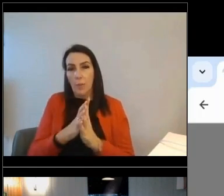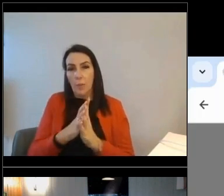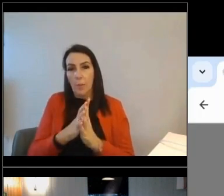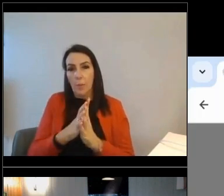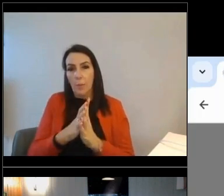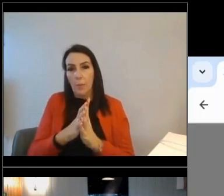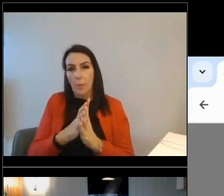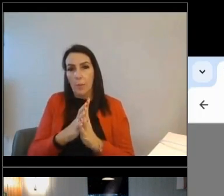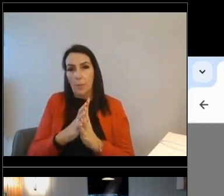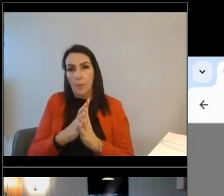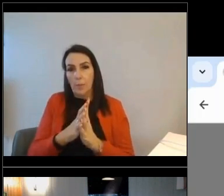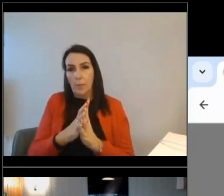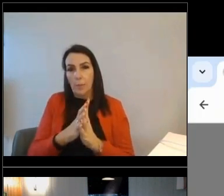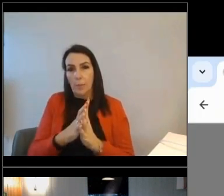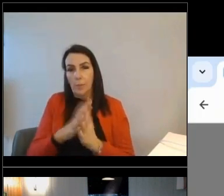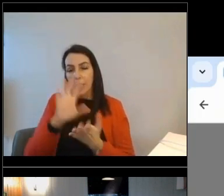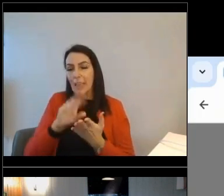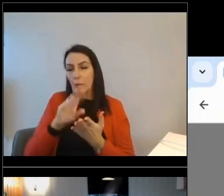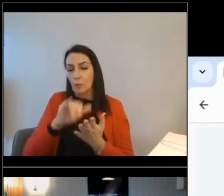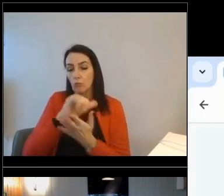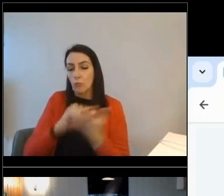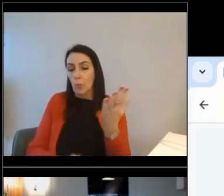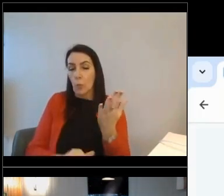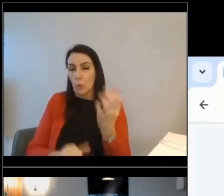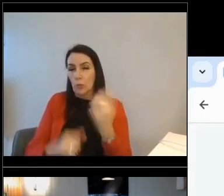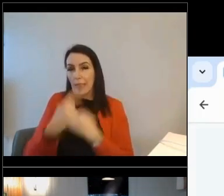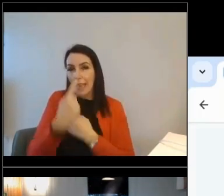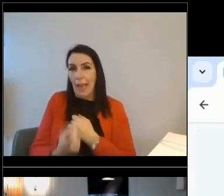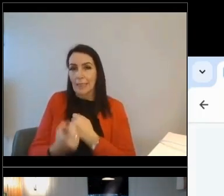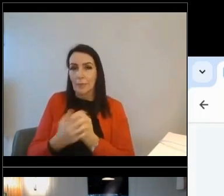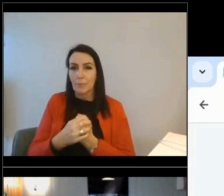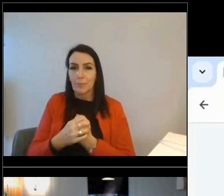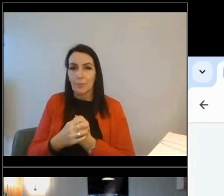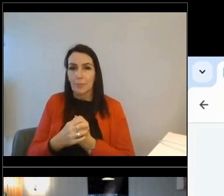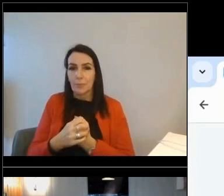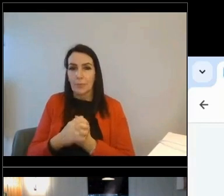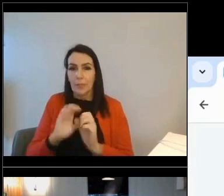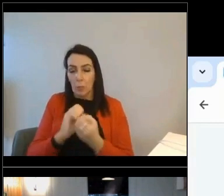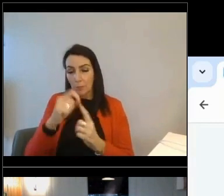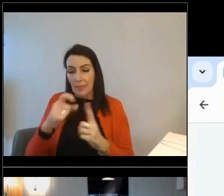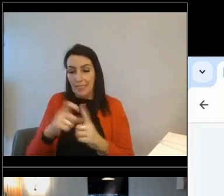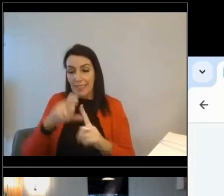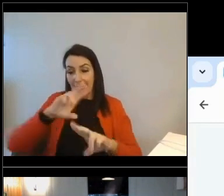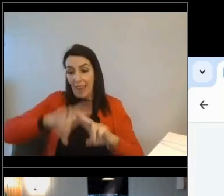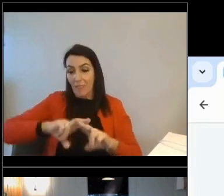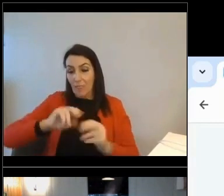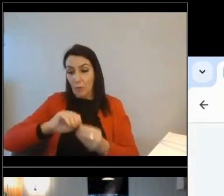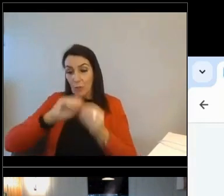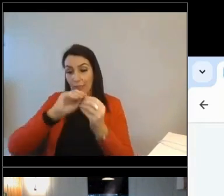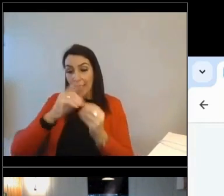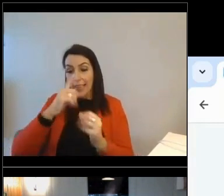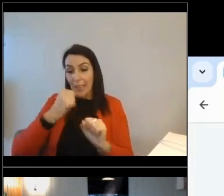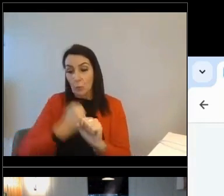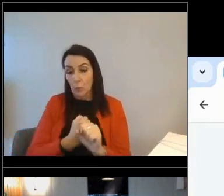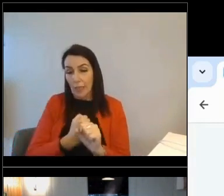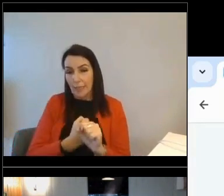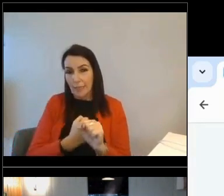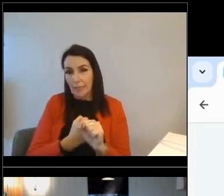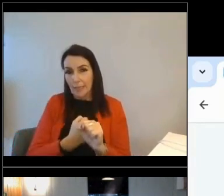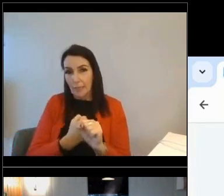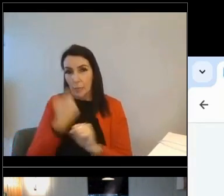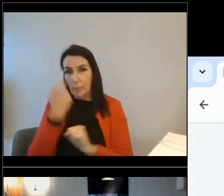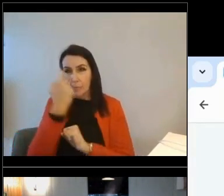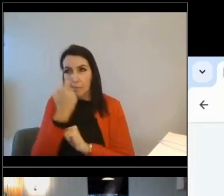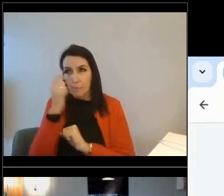last plan, this plan that we've just settled on, will be creating a PDF for them to take offline. You might also want to consider that as